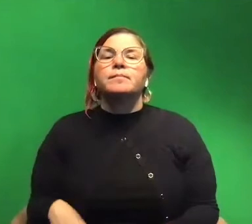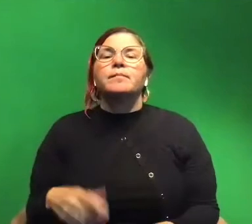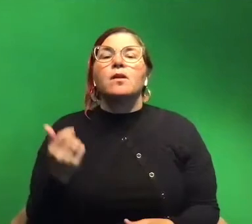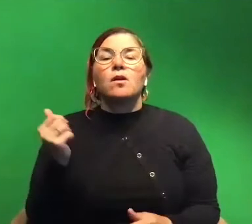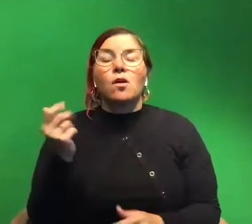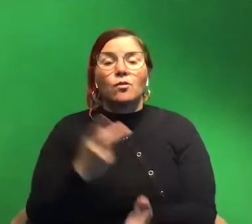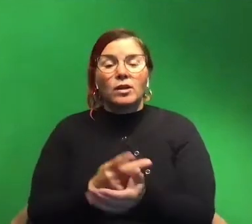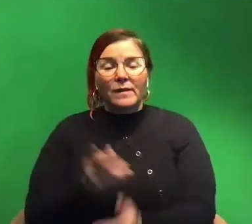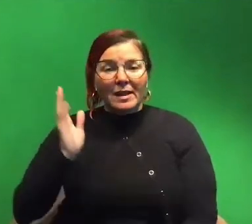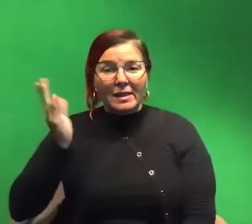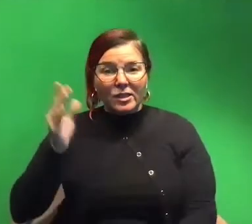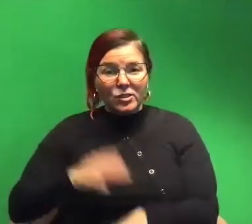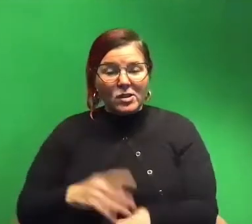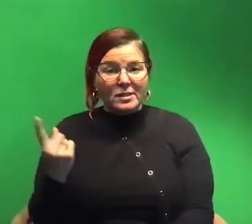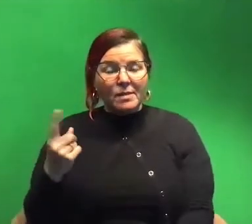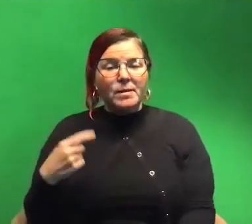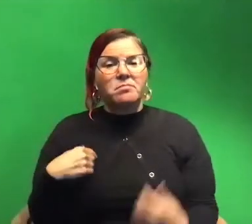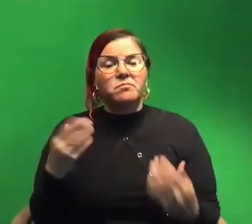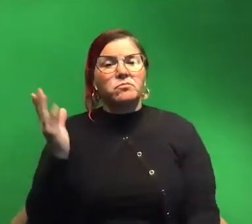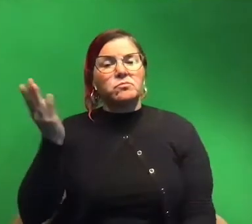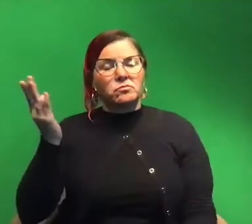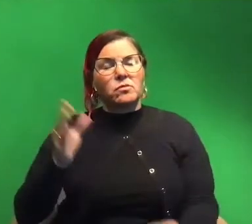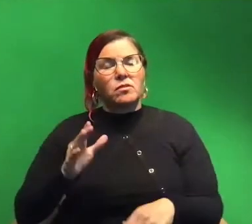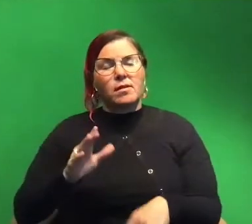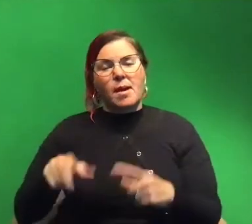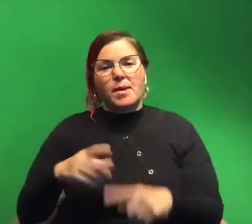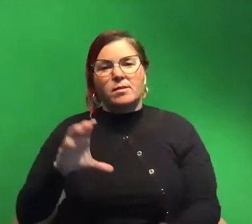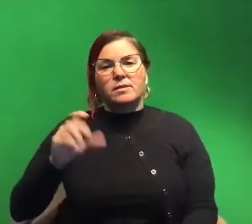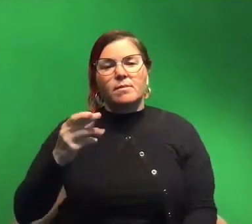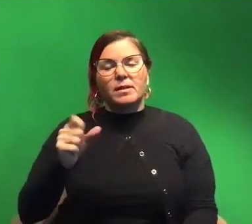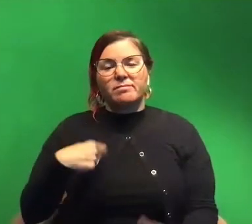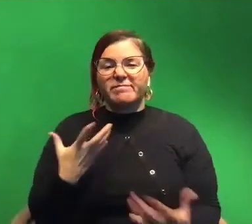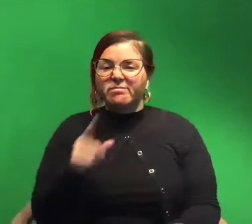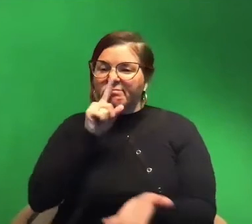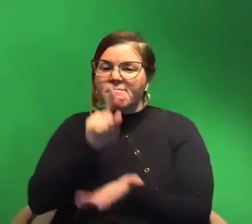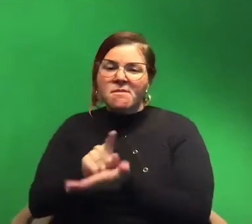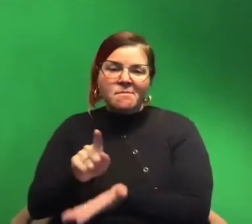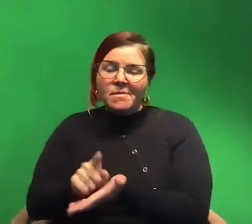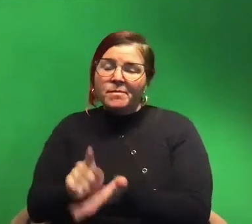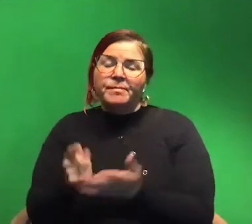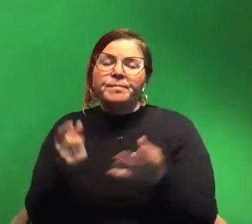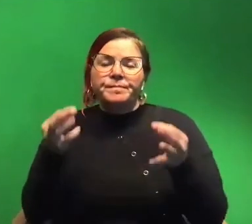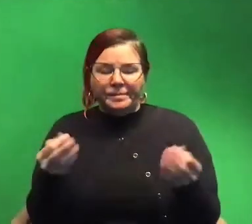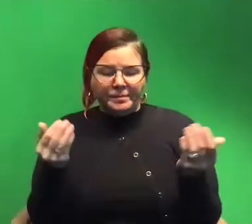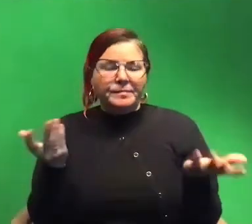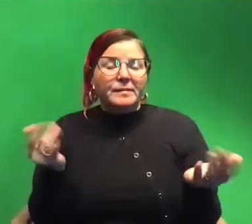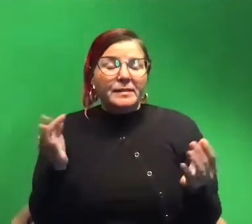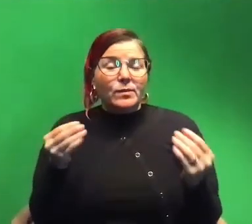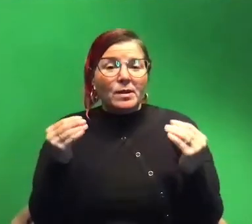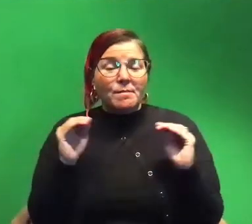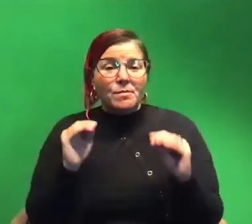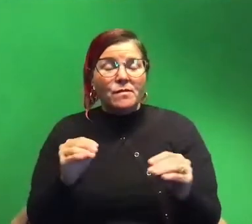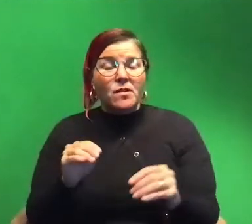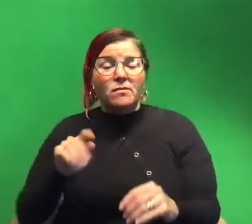something and I ended up giving a lecture on cephalopods and I fell in of and I decided that if I was going on for a